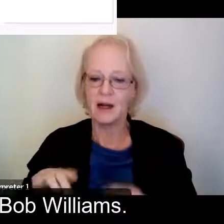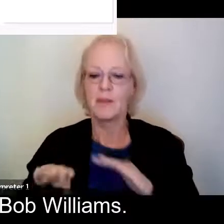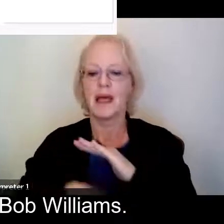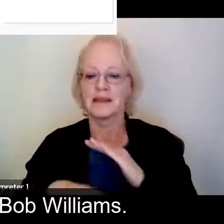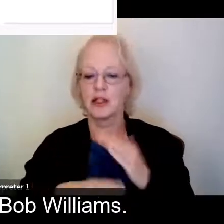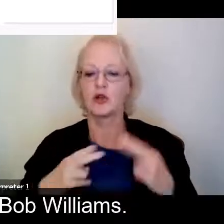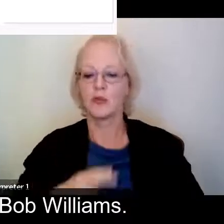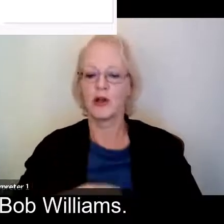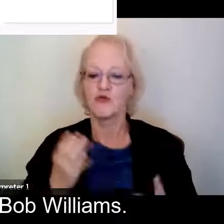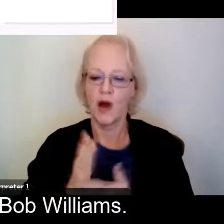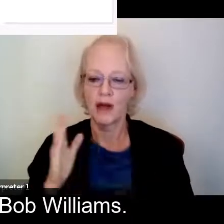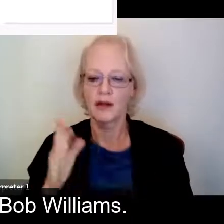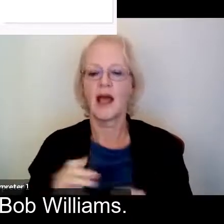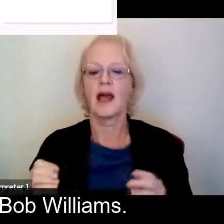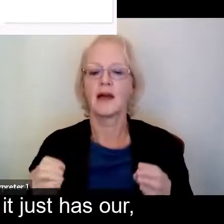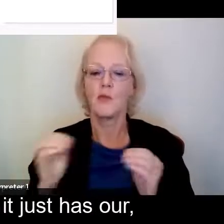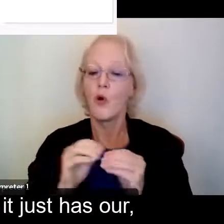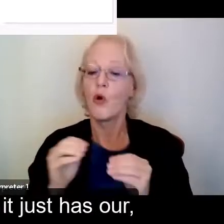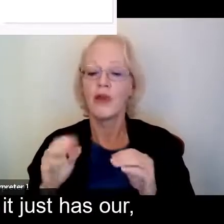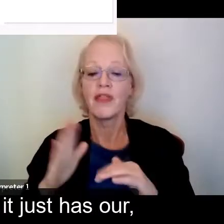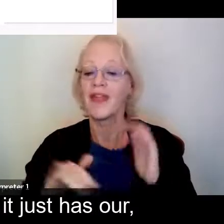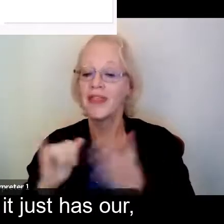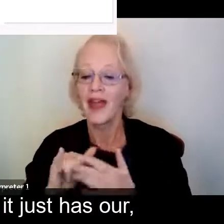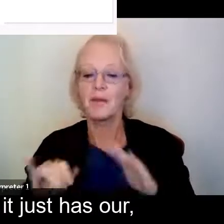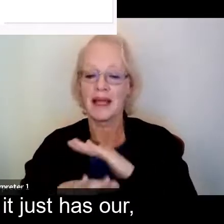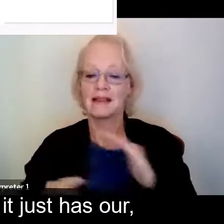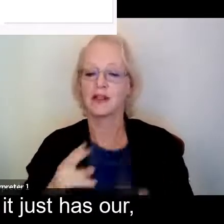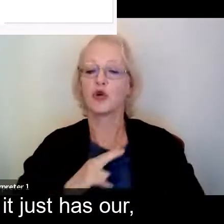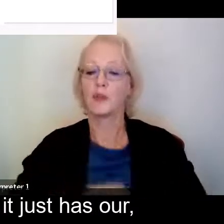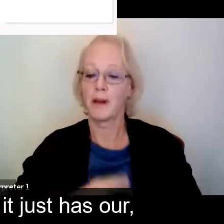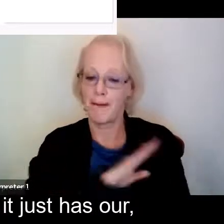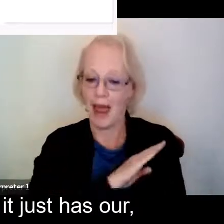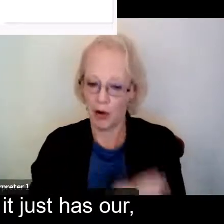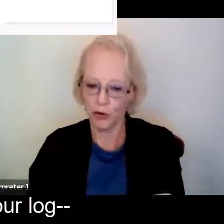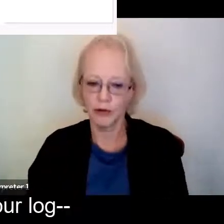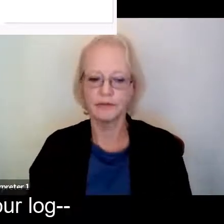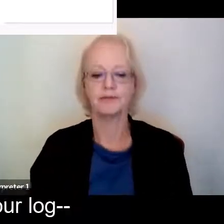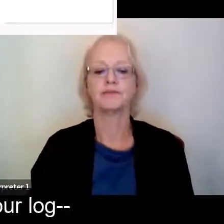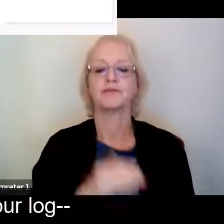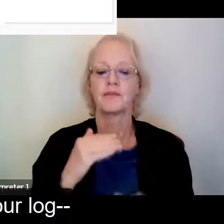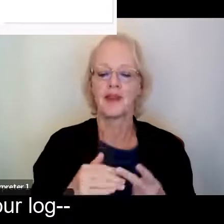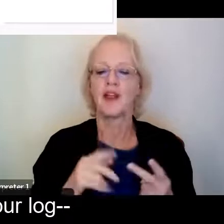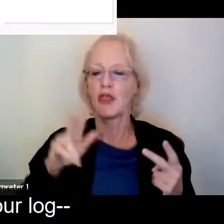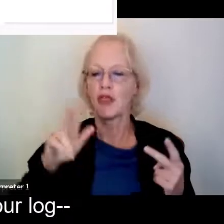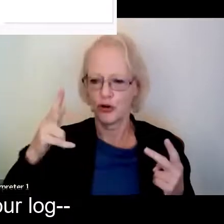power. That's a quote from Bob Williams. And then the third is, it just has our